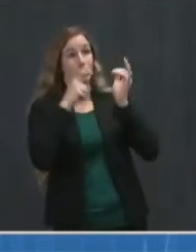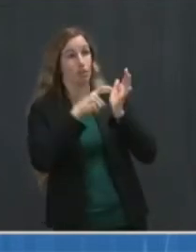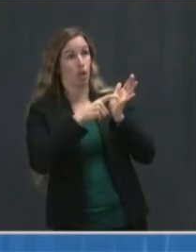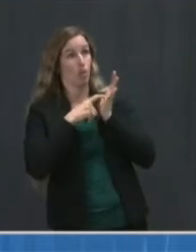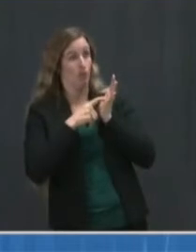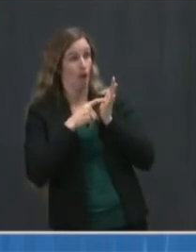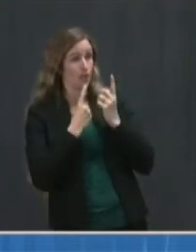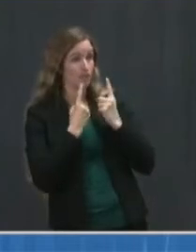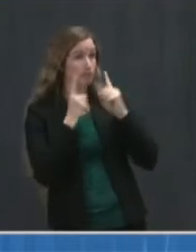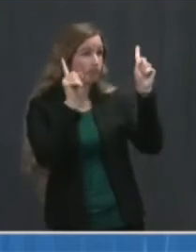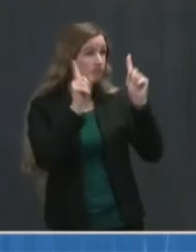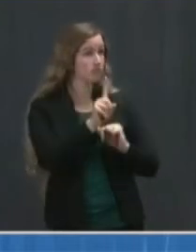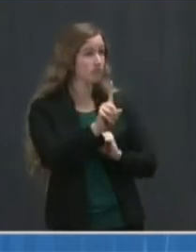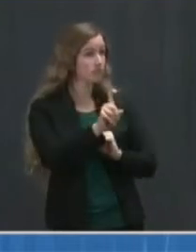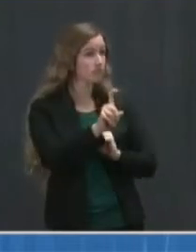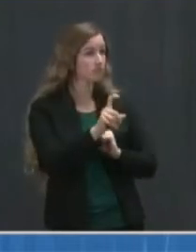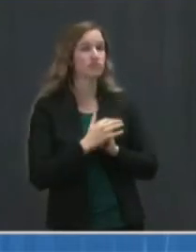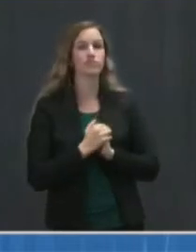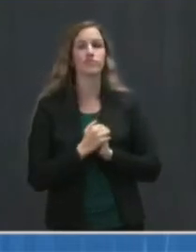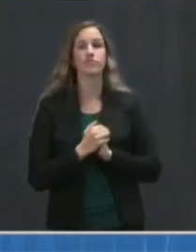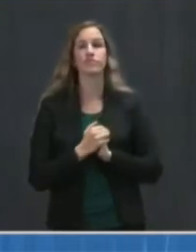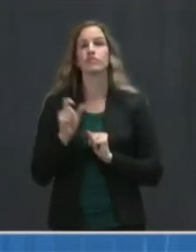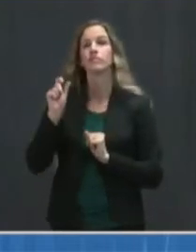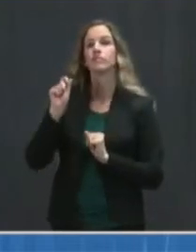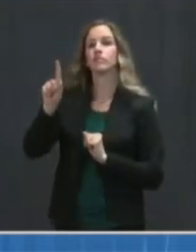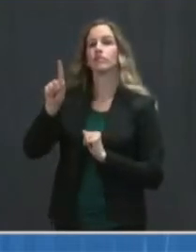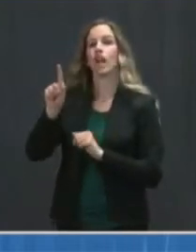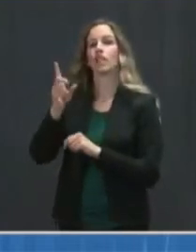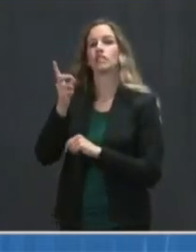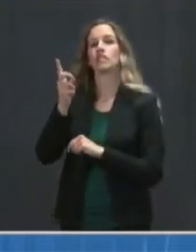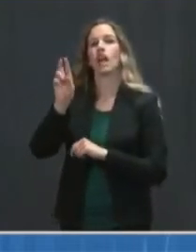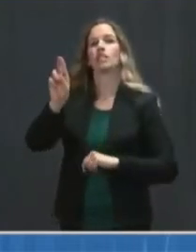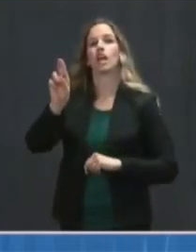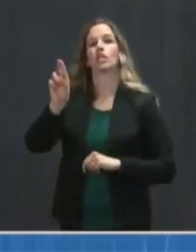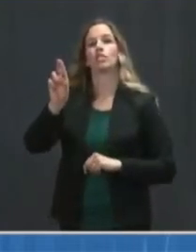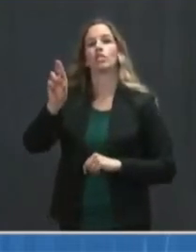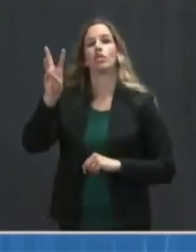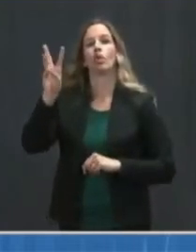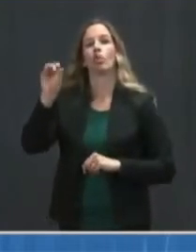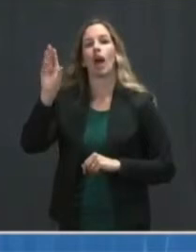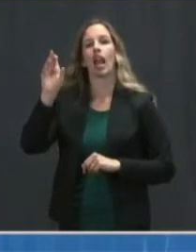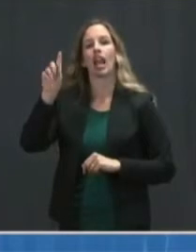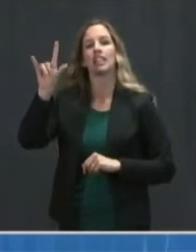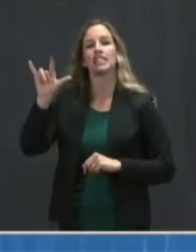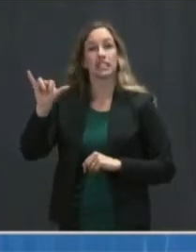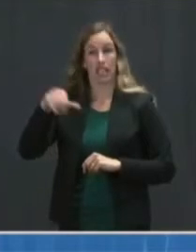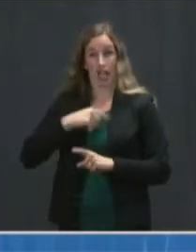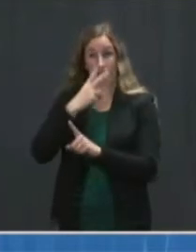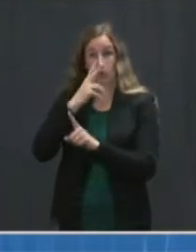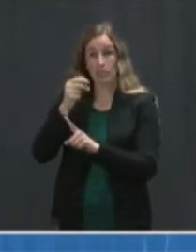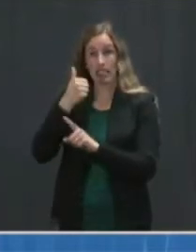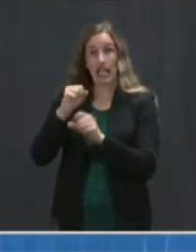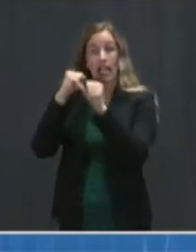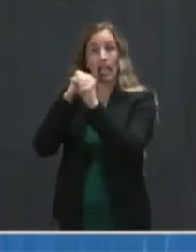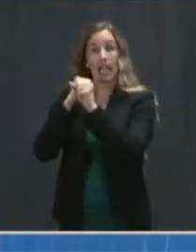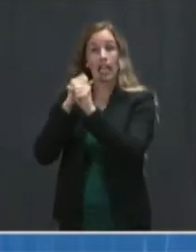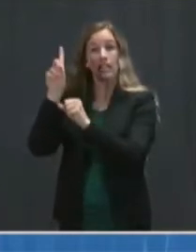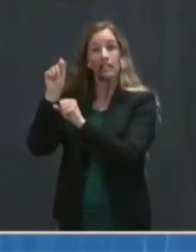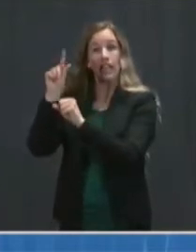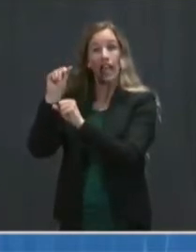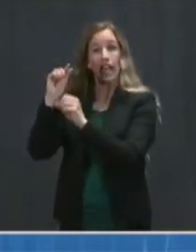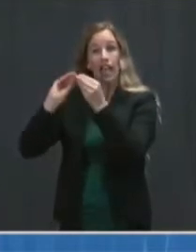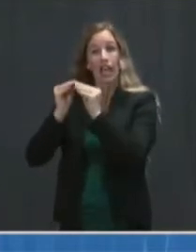So I'm going to ask Rochelle if you, Dr. Walensky, if you've seen any data that's emerged on